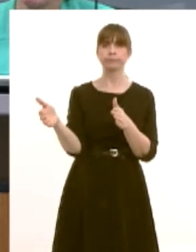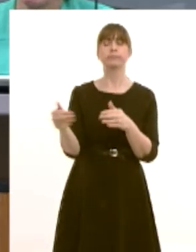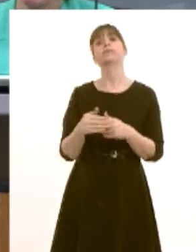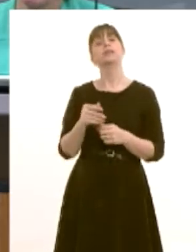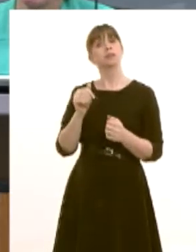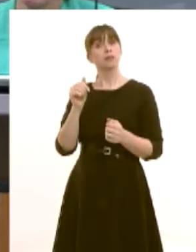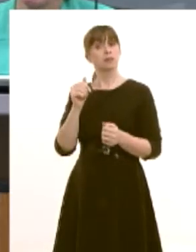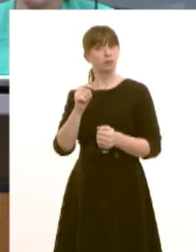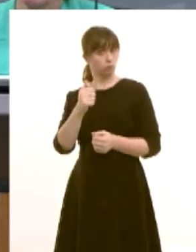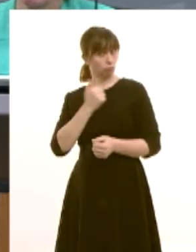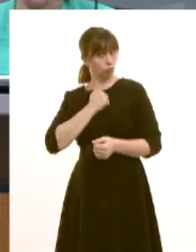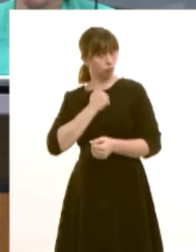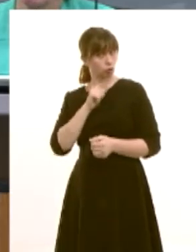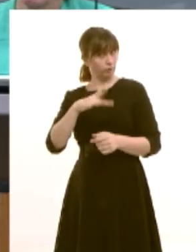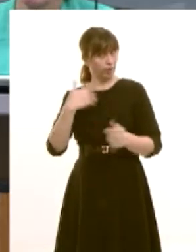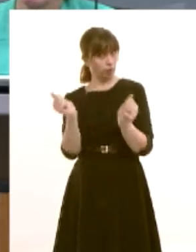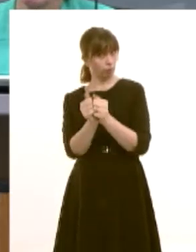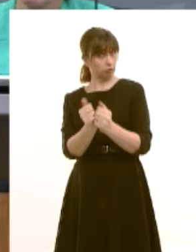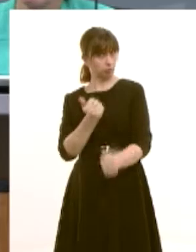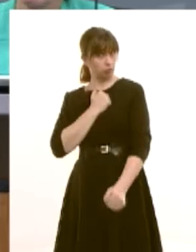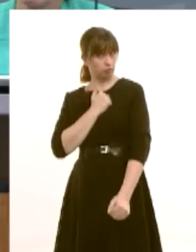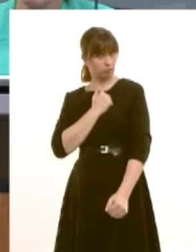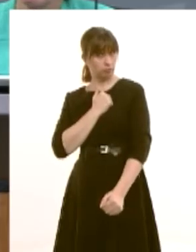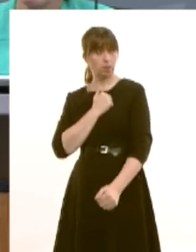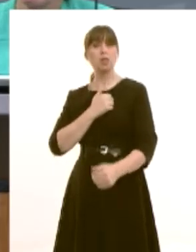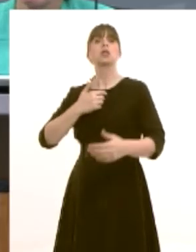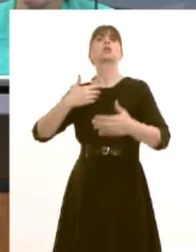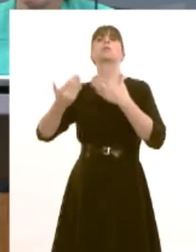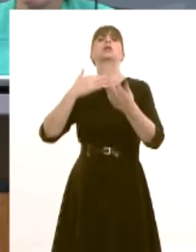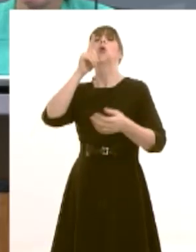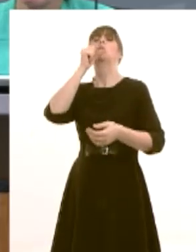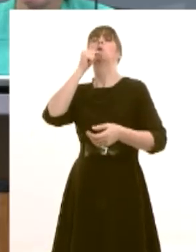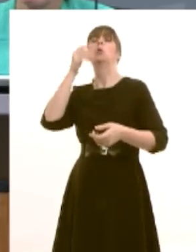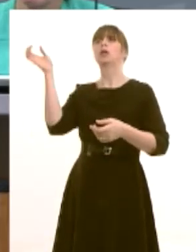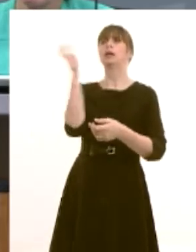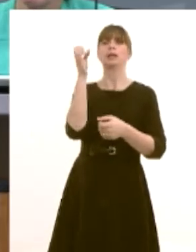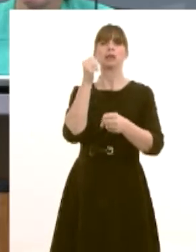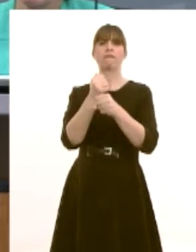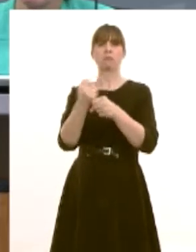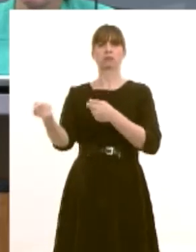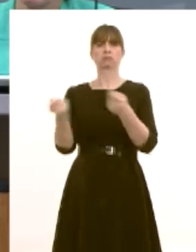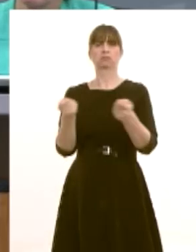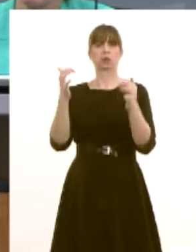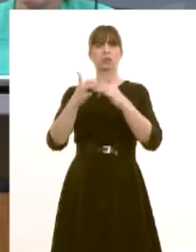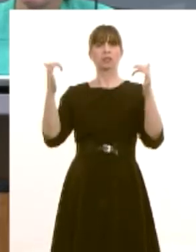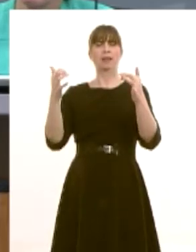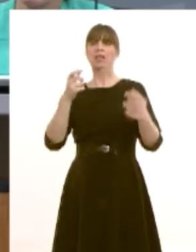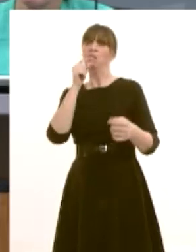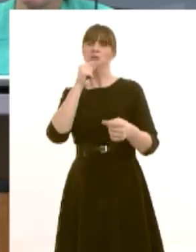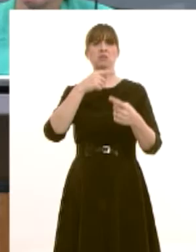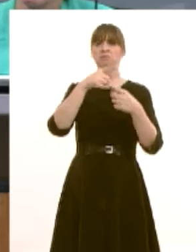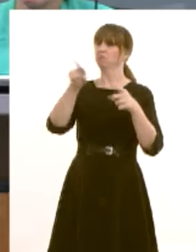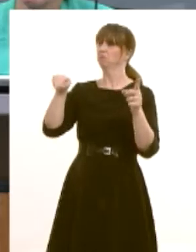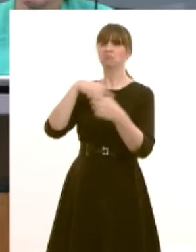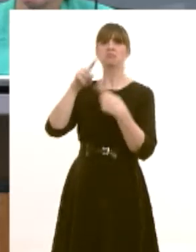with me that it will be incumbent on whichever government is formed here after may the fifth to have as an integral part of its transport